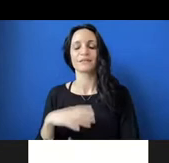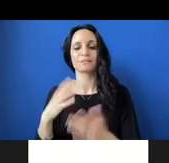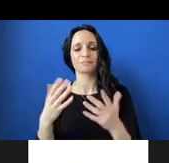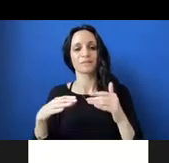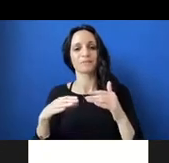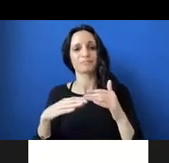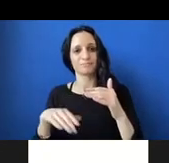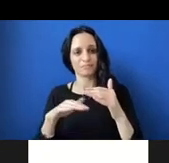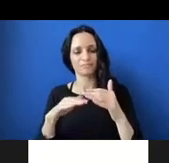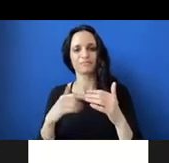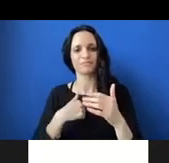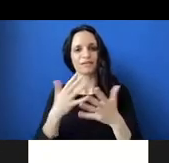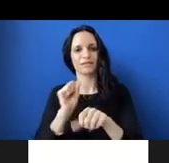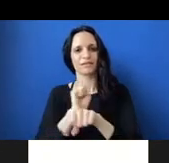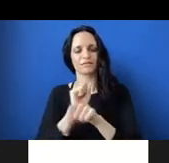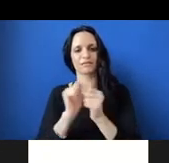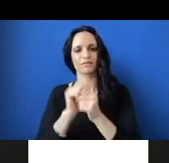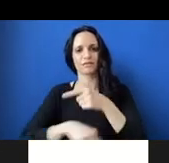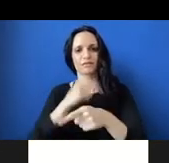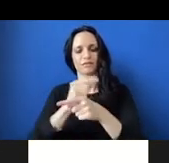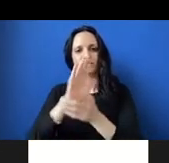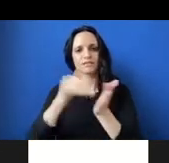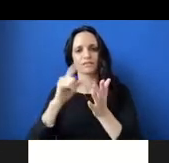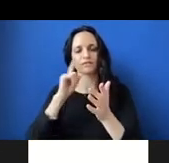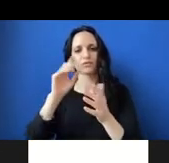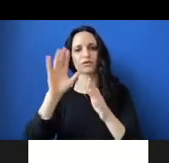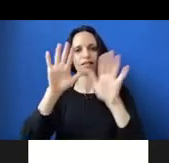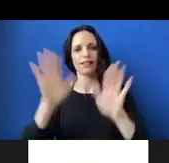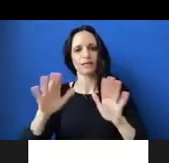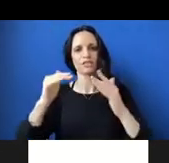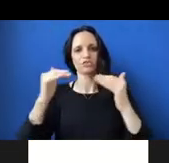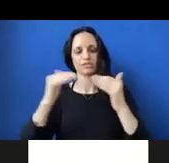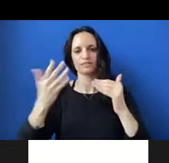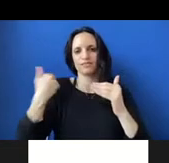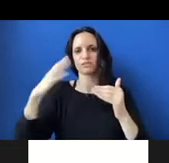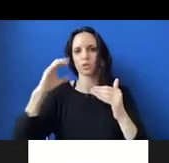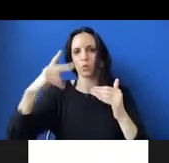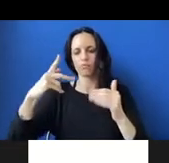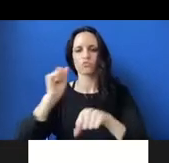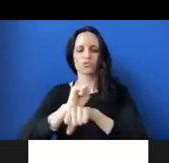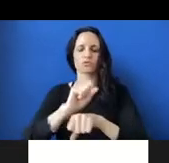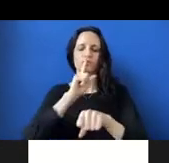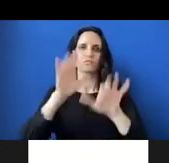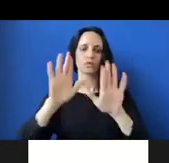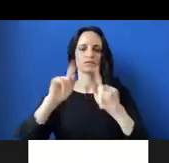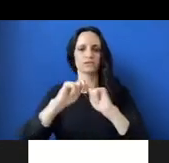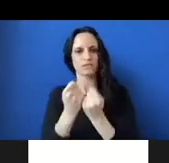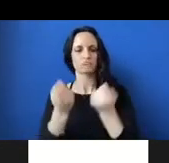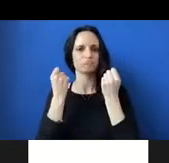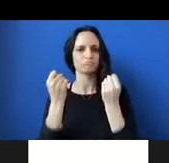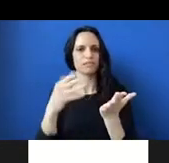Essentially, I worked at the Global Center for Climate Justice for my last co-op and I worked on a wonderful team with a lot of students